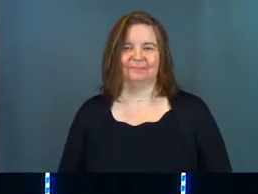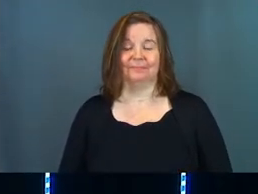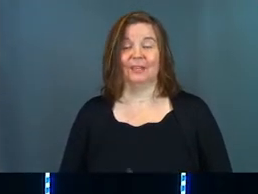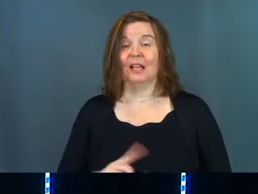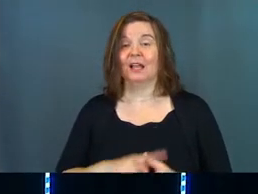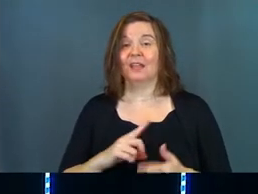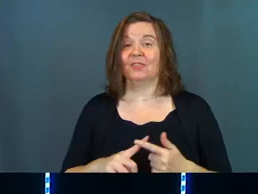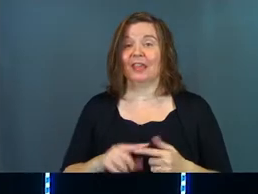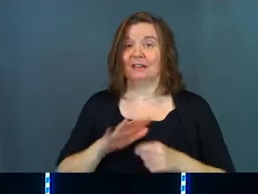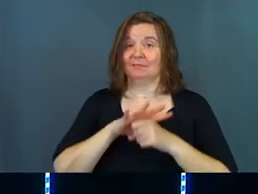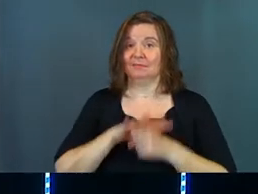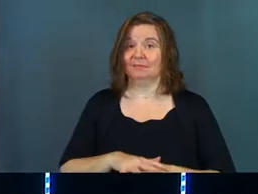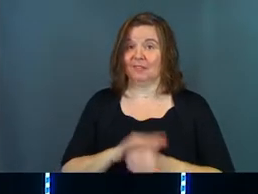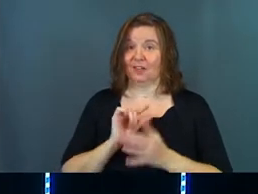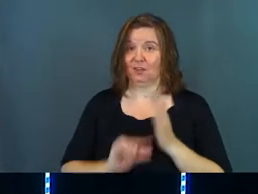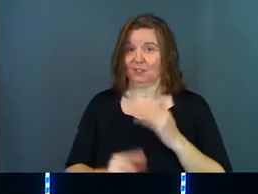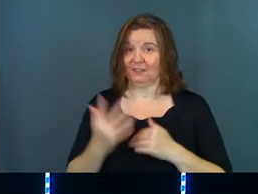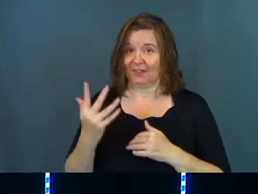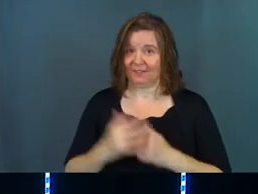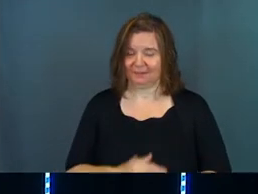Then a very tense verse 5.